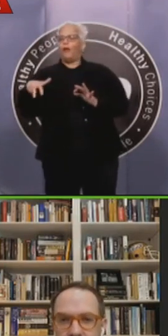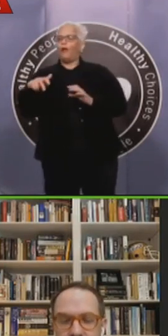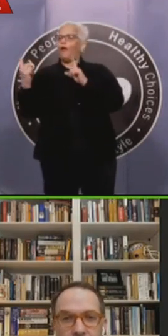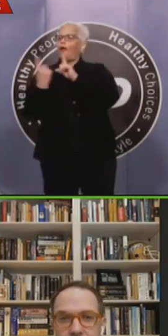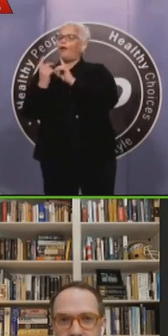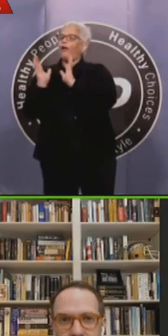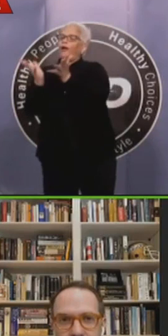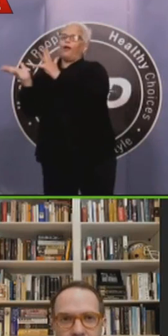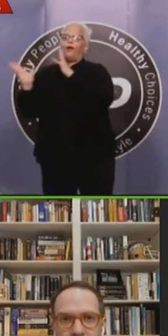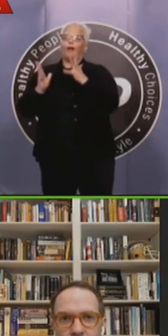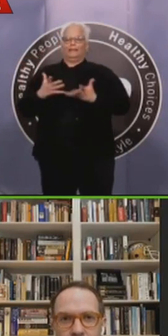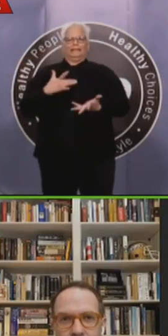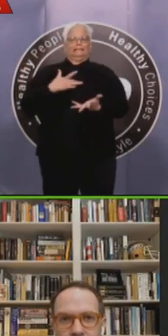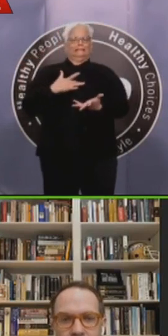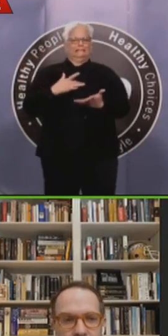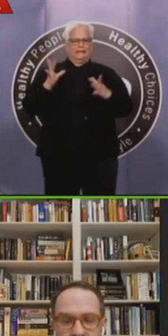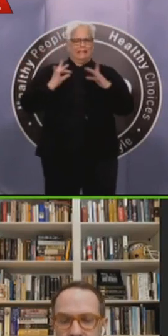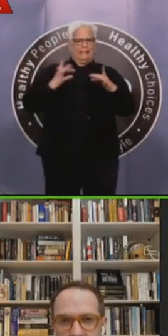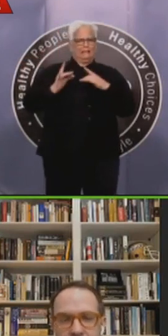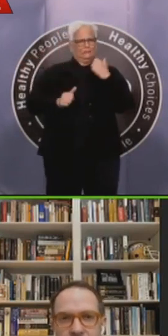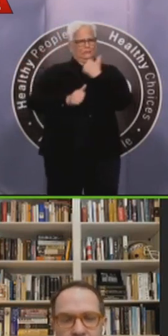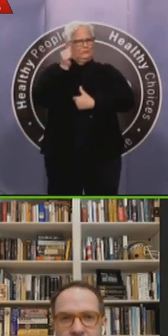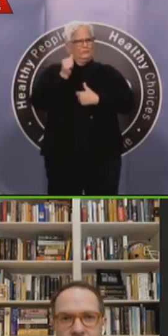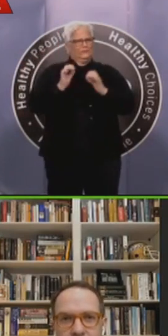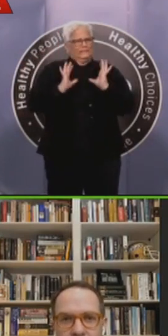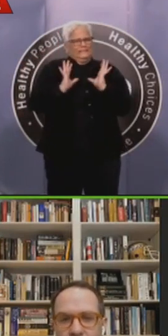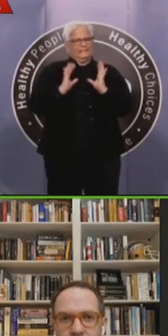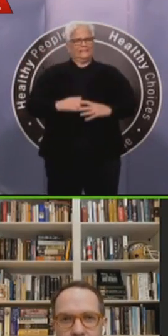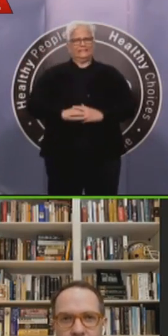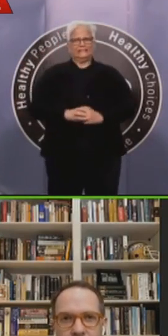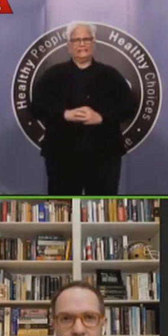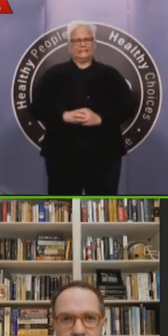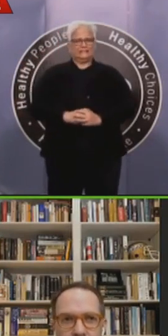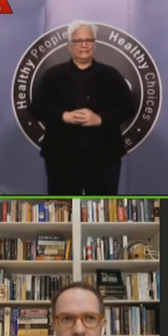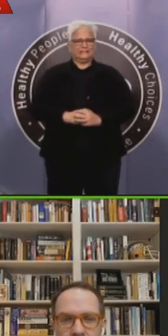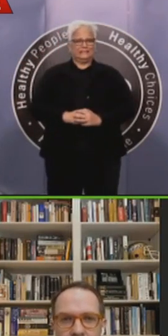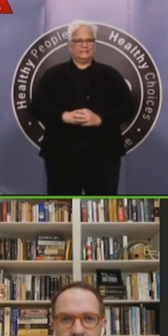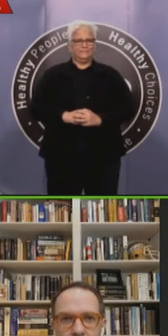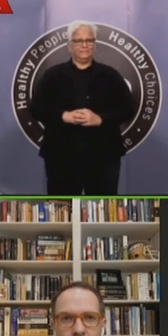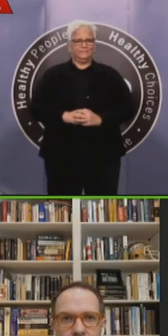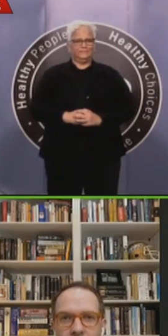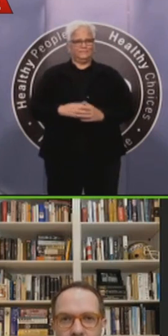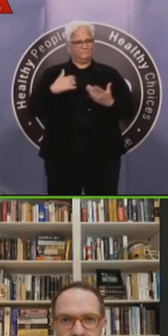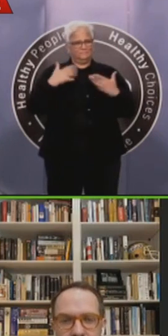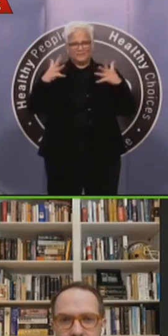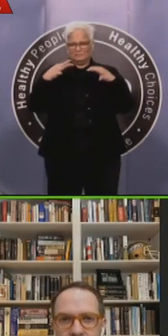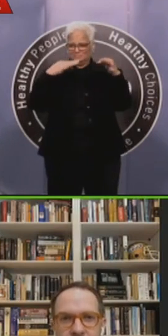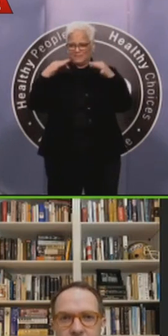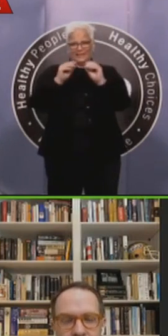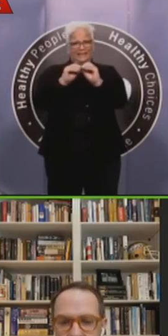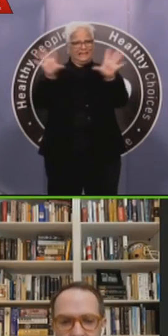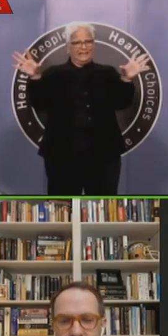very clear on what people ought to do. The state has been very clear on what people ought to do. Uh, but we're not,